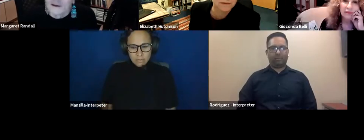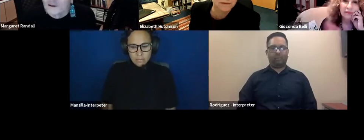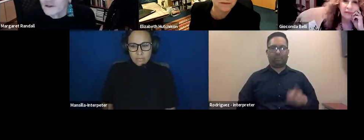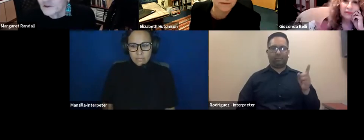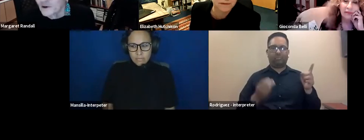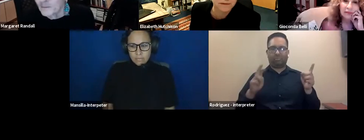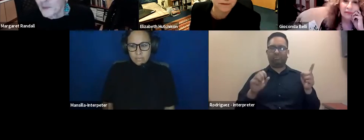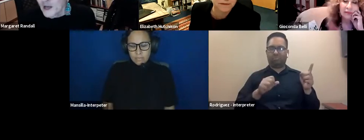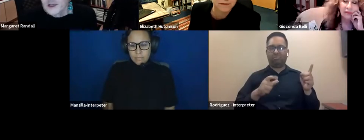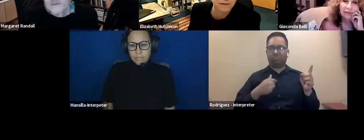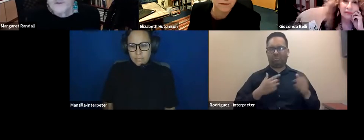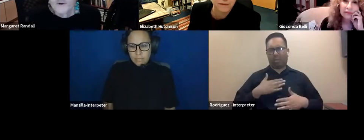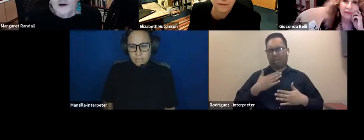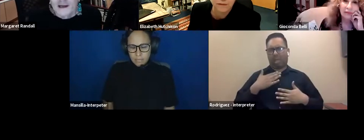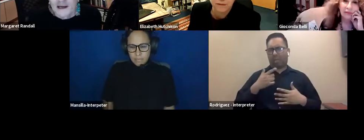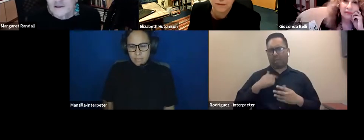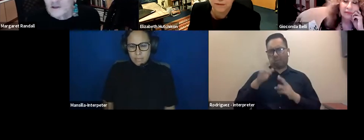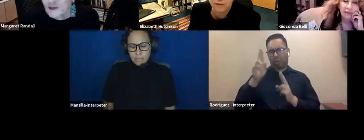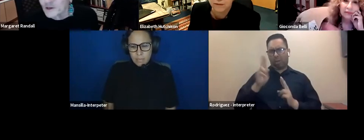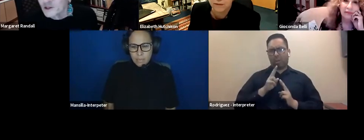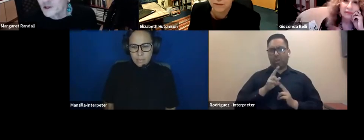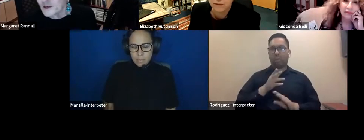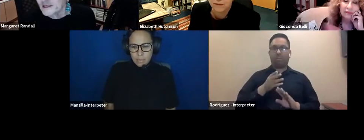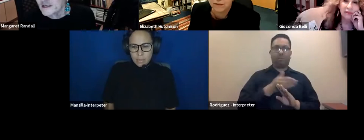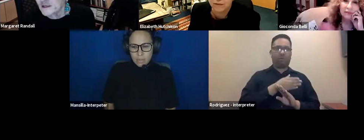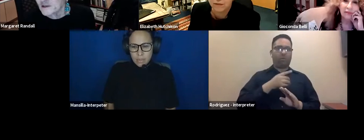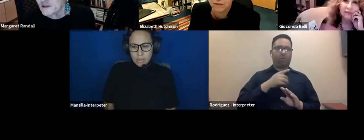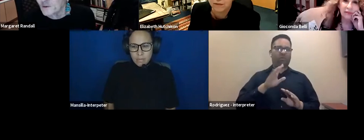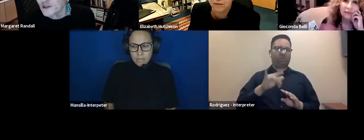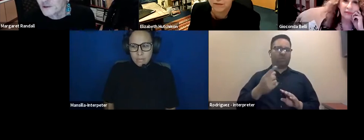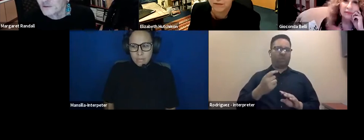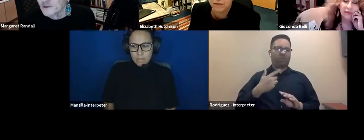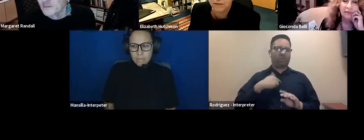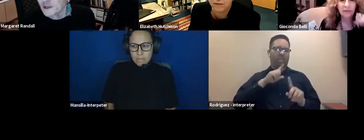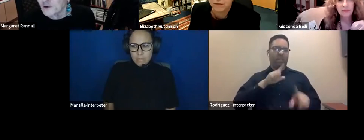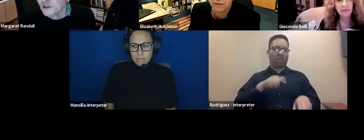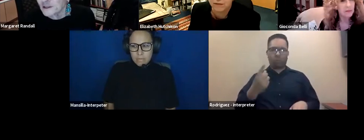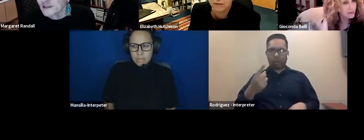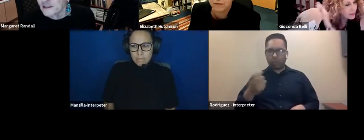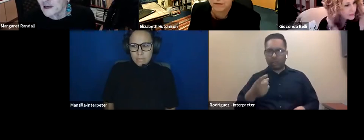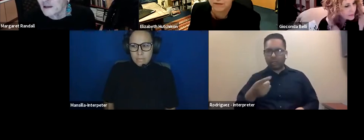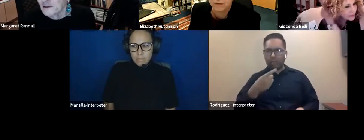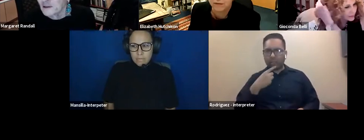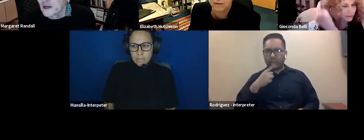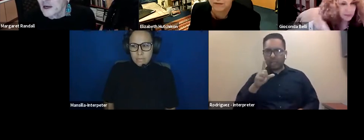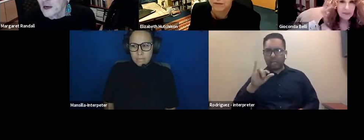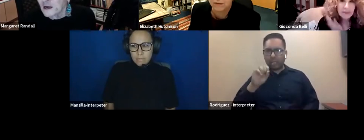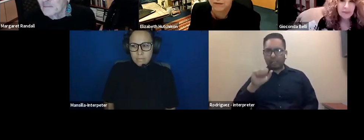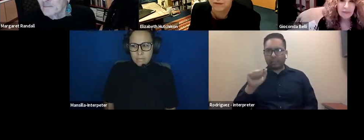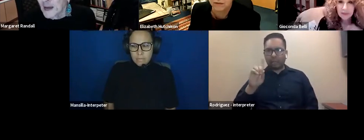and honored to. Just before I answer that question, though, I see that there's a question from somebody called Lisa Dollar.